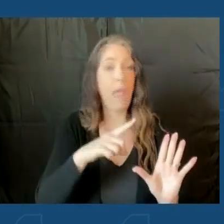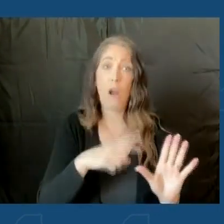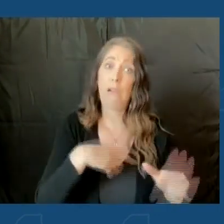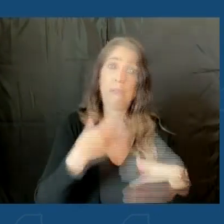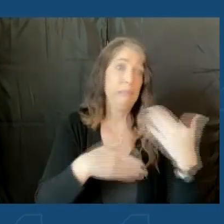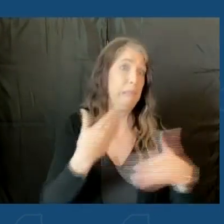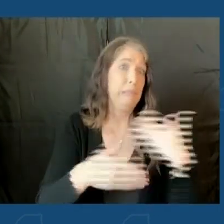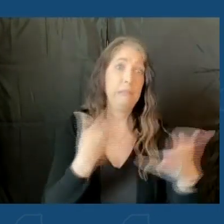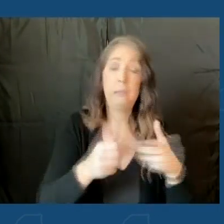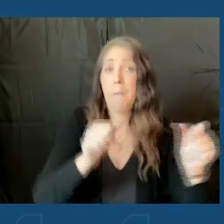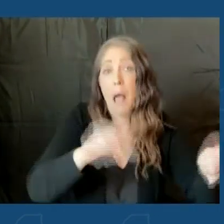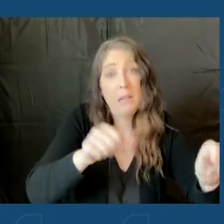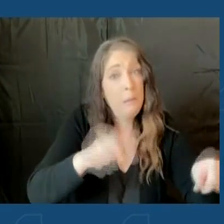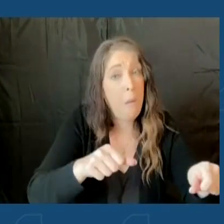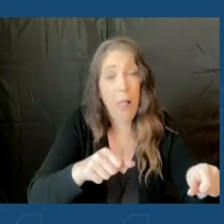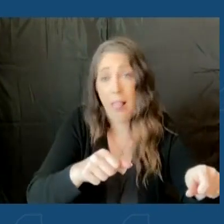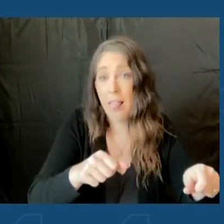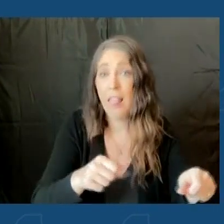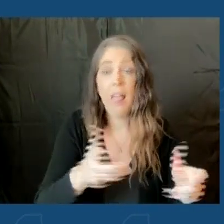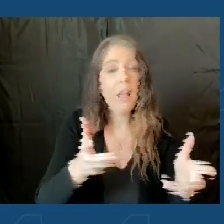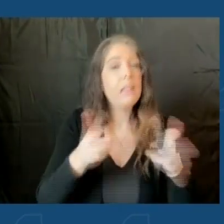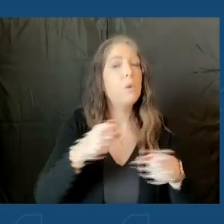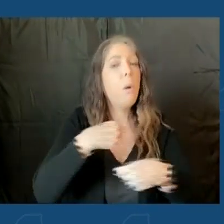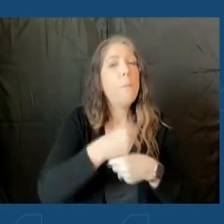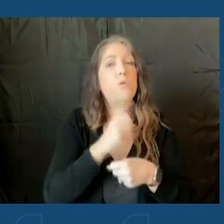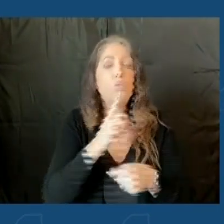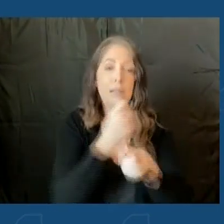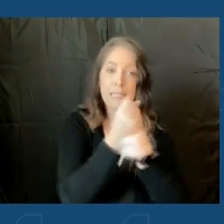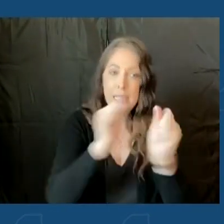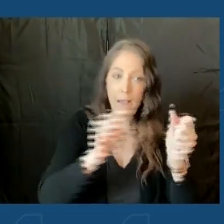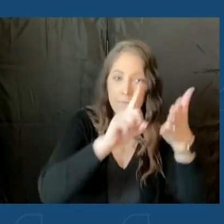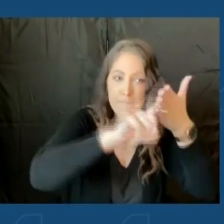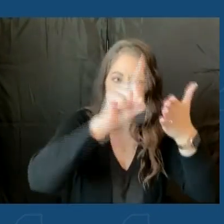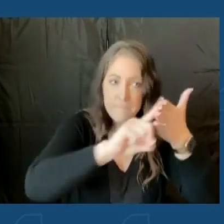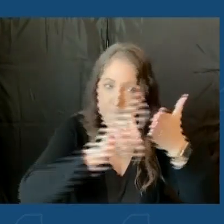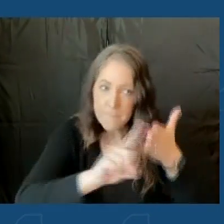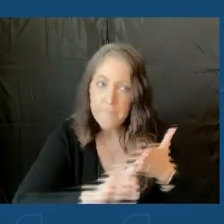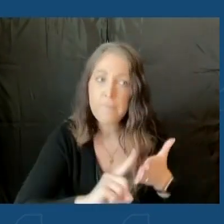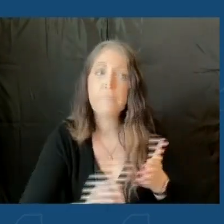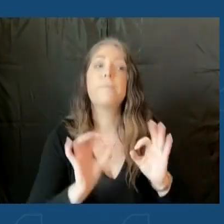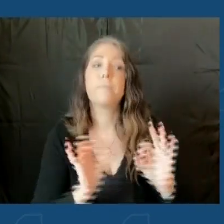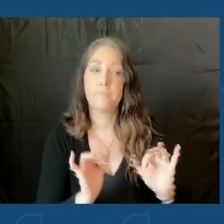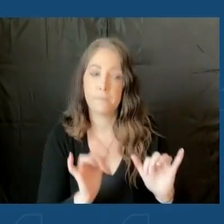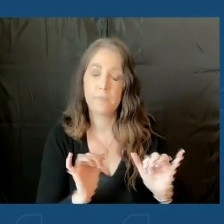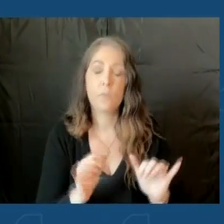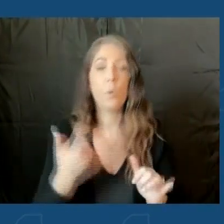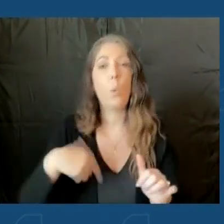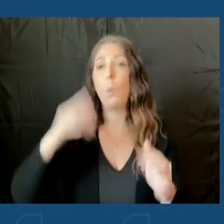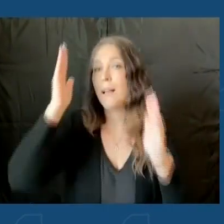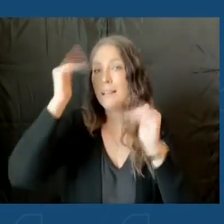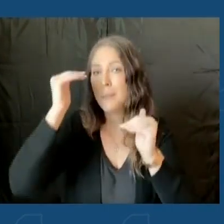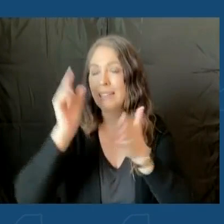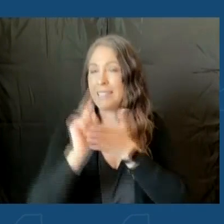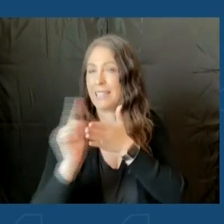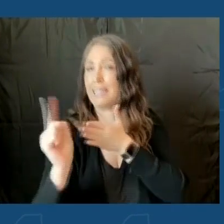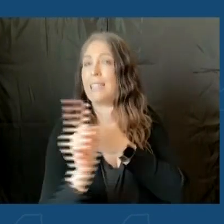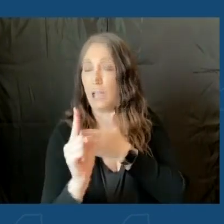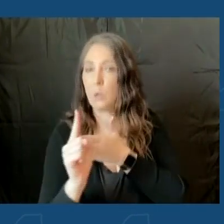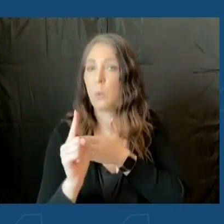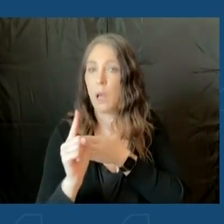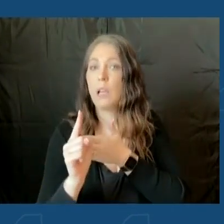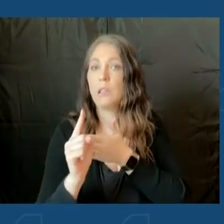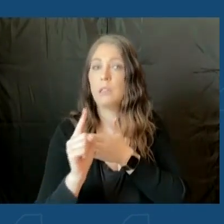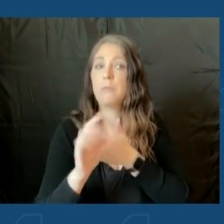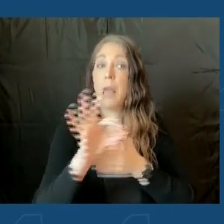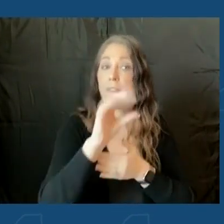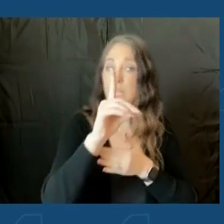possible to get all of that kind of safety checks done. And we're expecting early next week to get a thumbs up from the FDA,